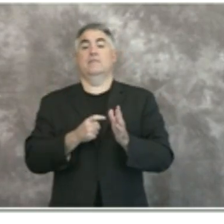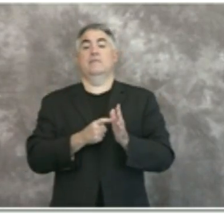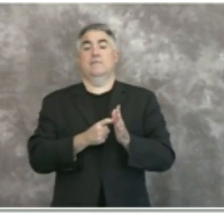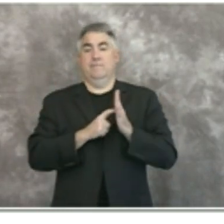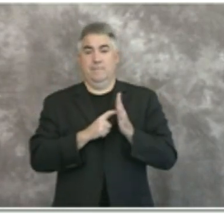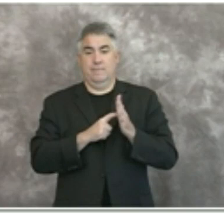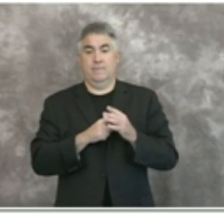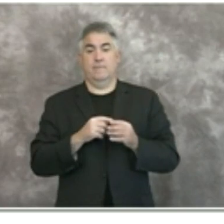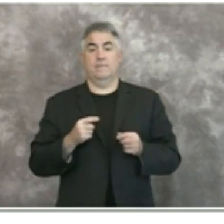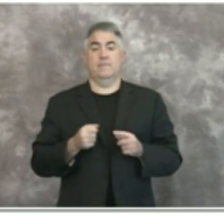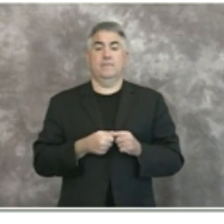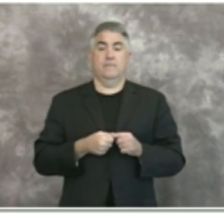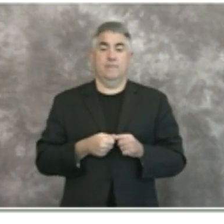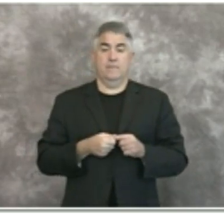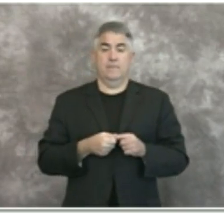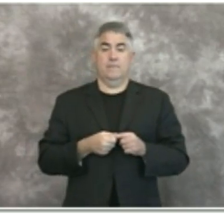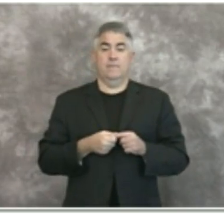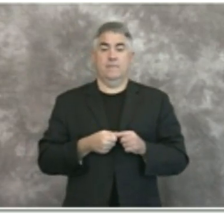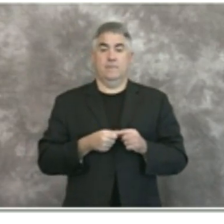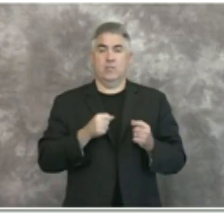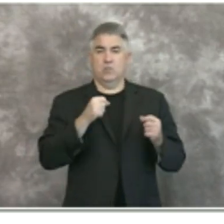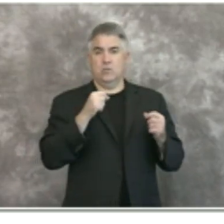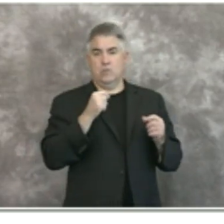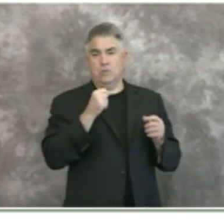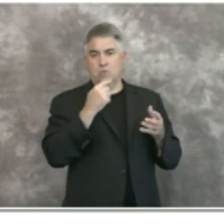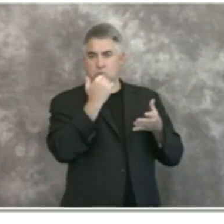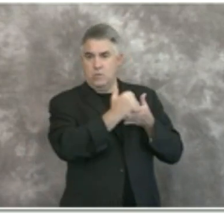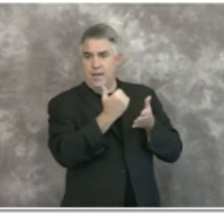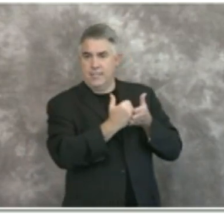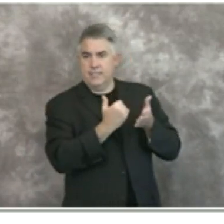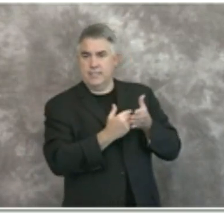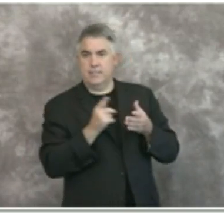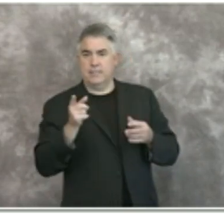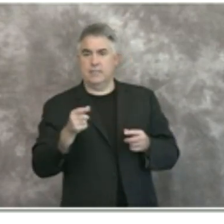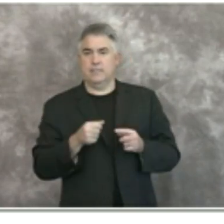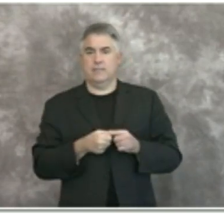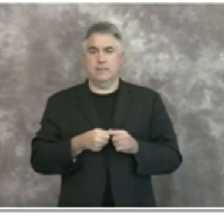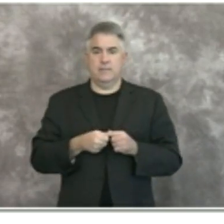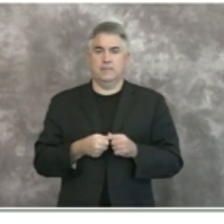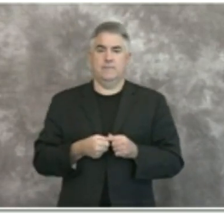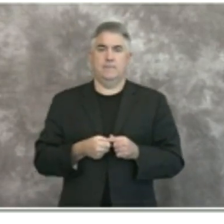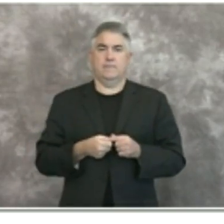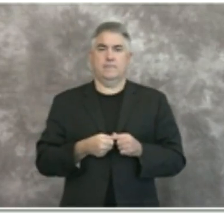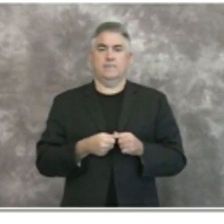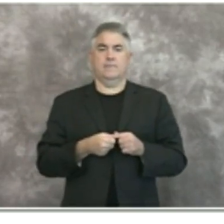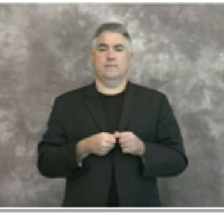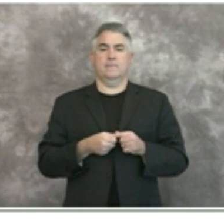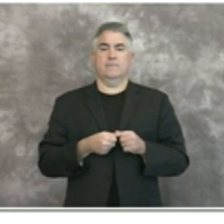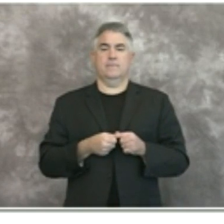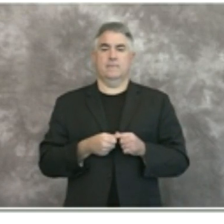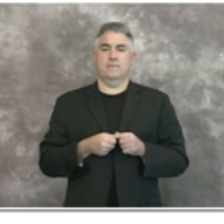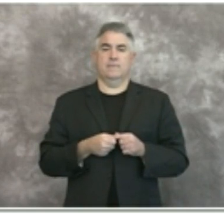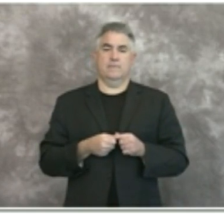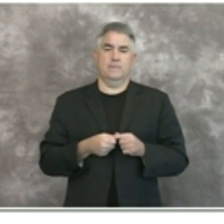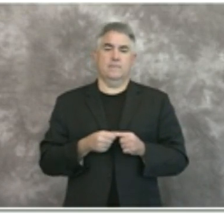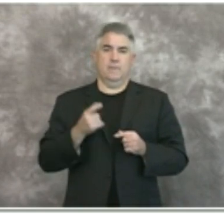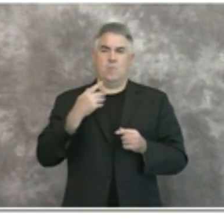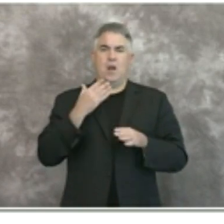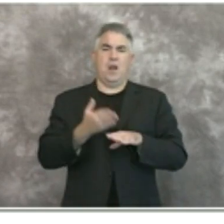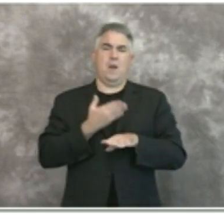is the uh additional text so this dashboard dashboard will be updated uh